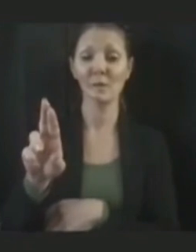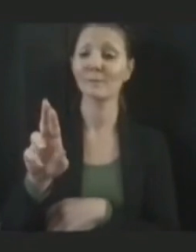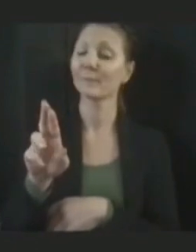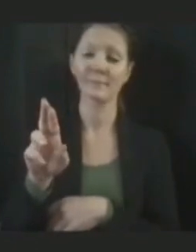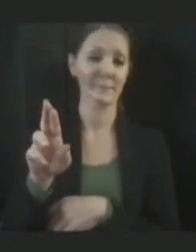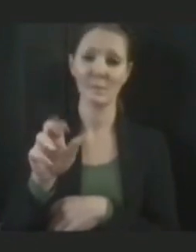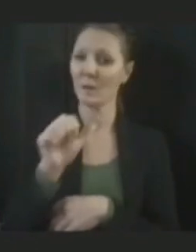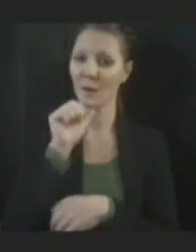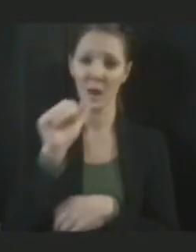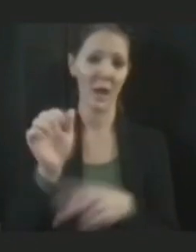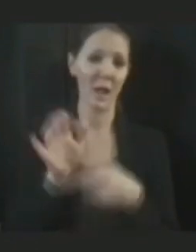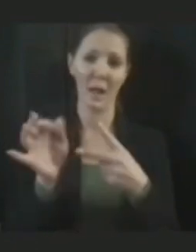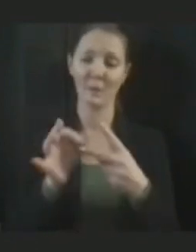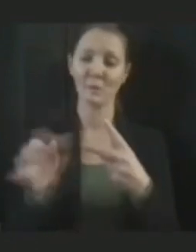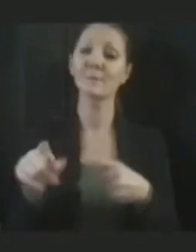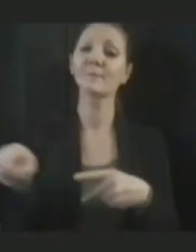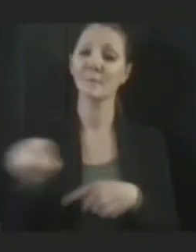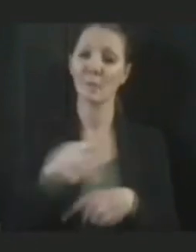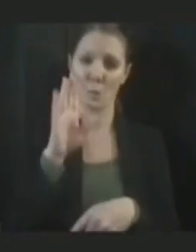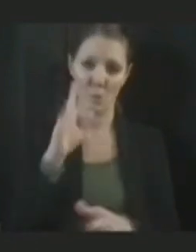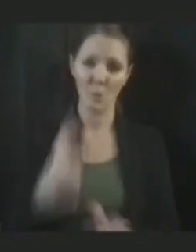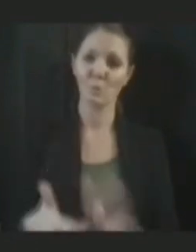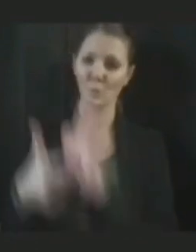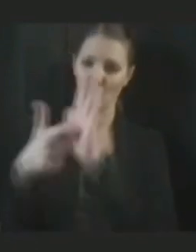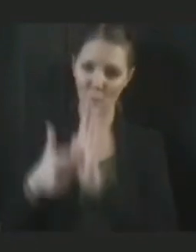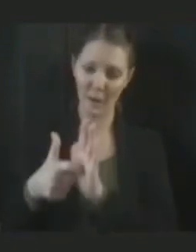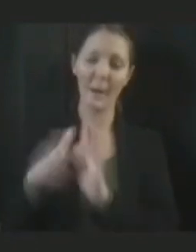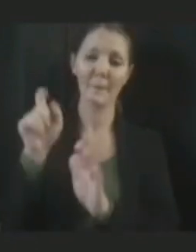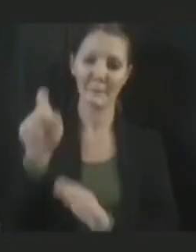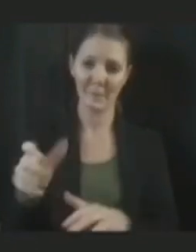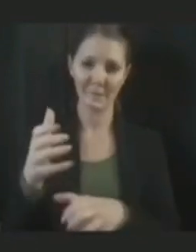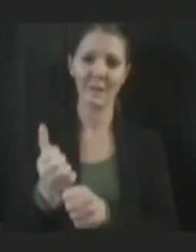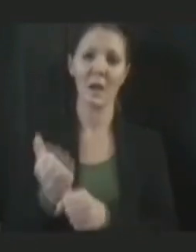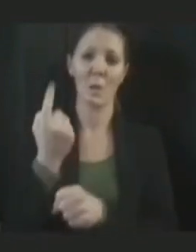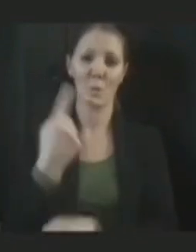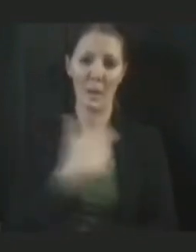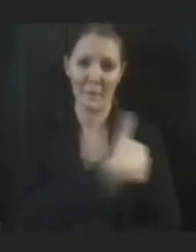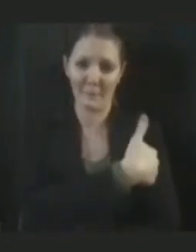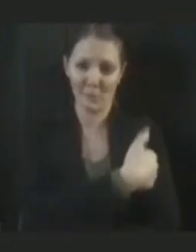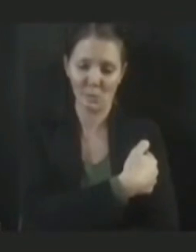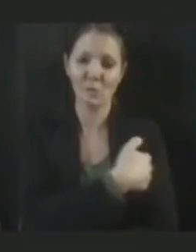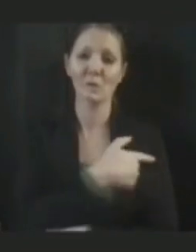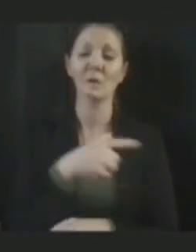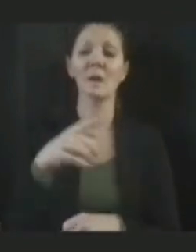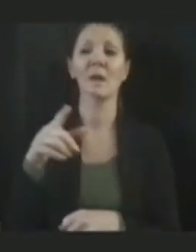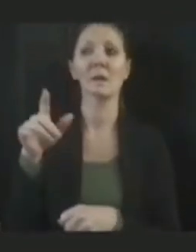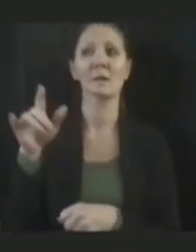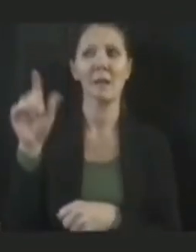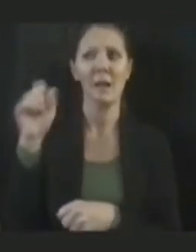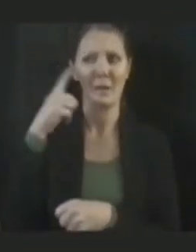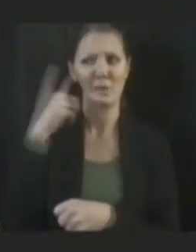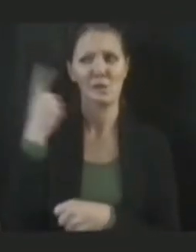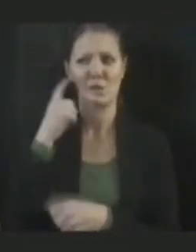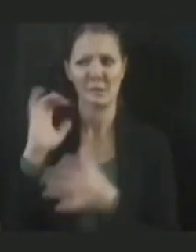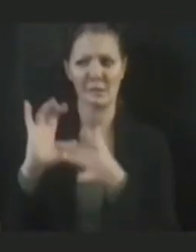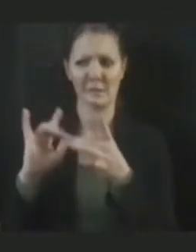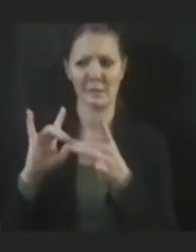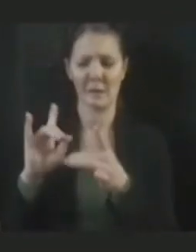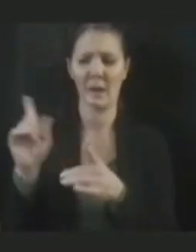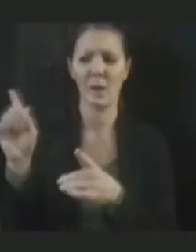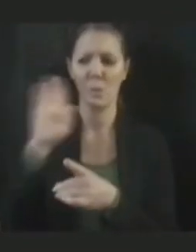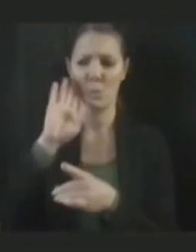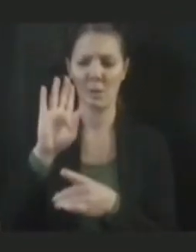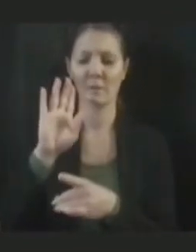They will be required to have the booster, and as the governor mentioned, the implementation date is February